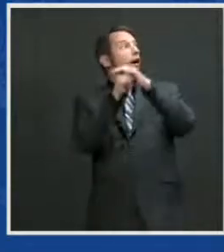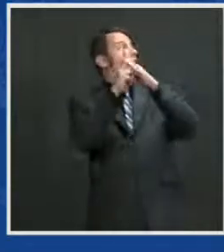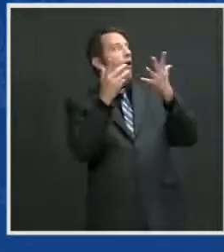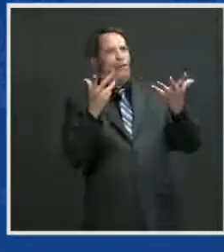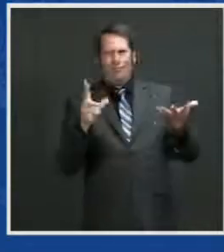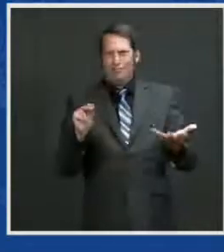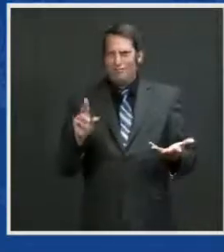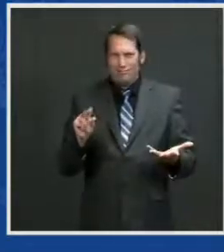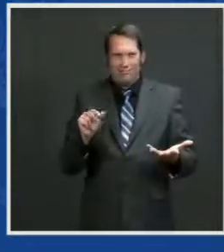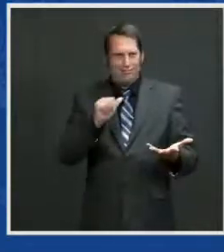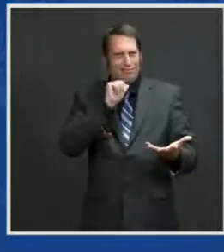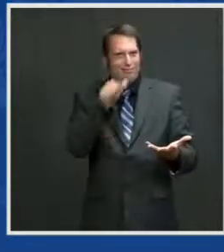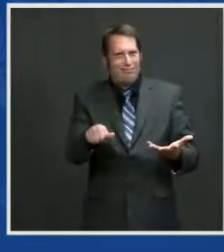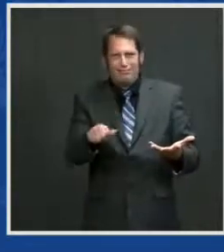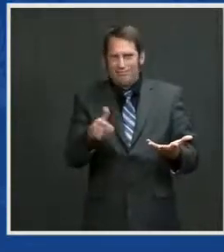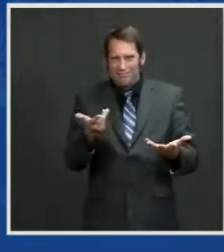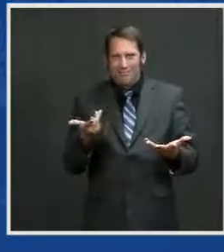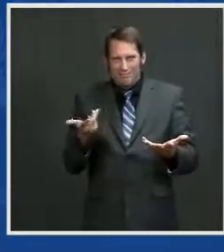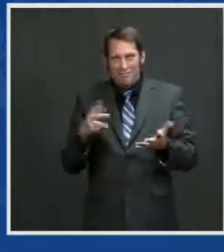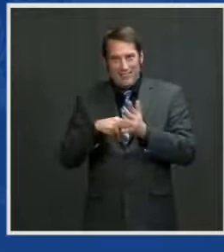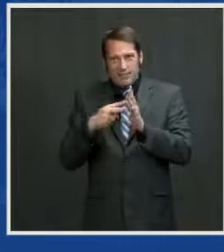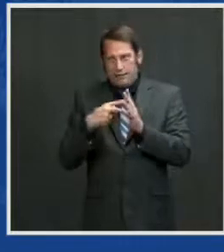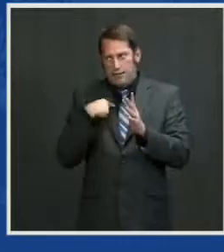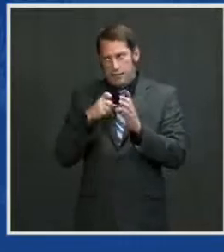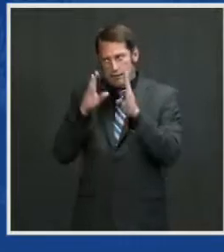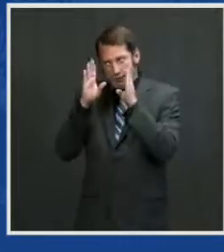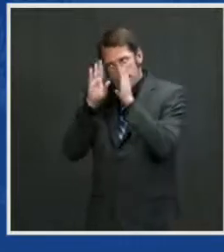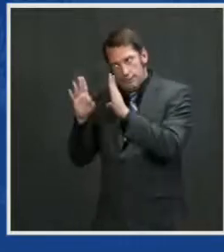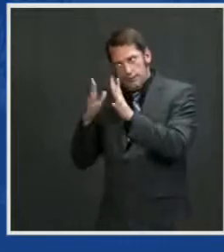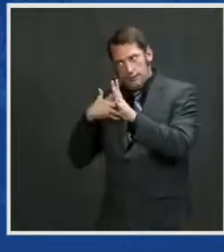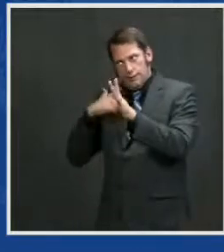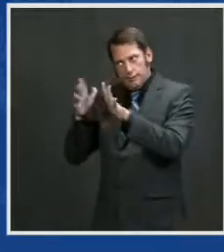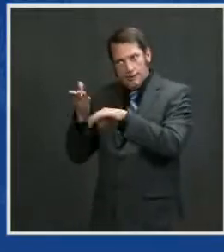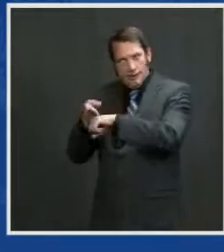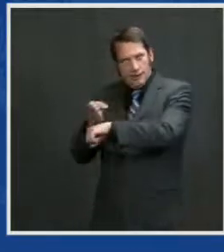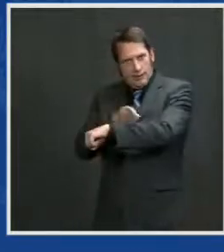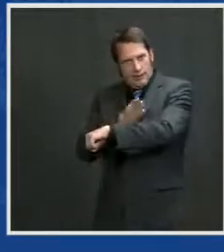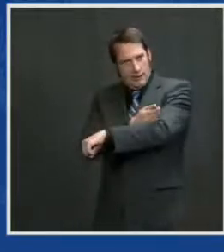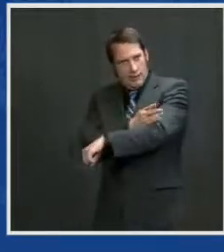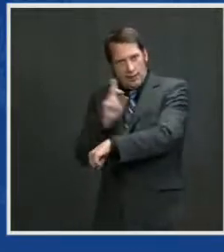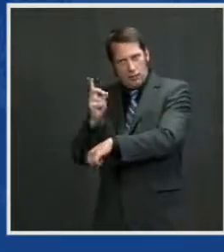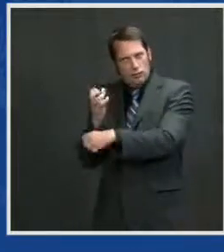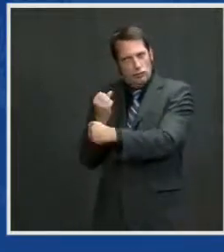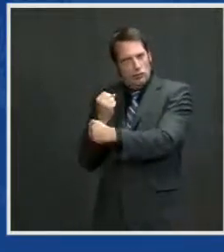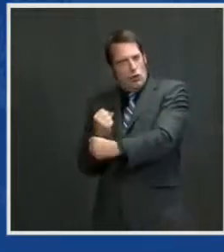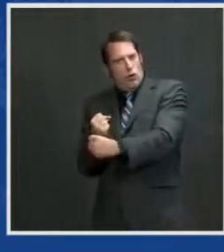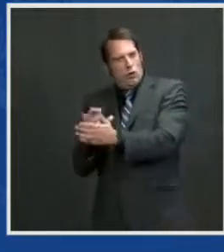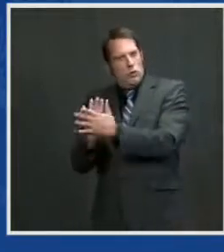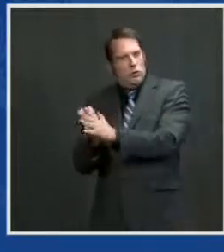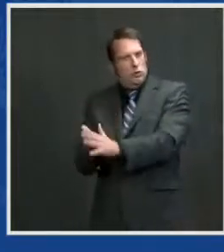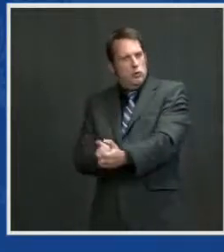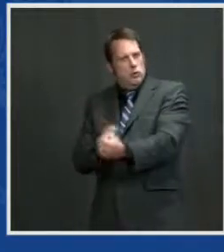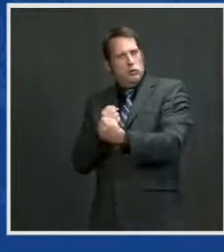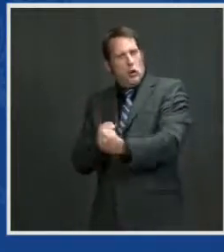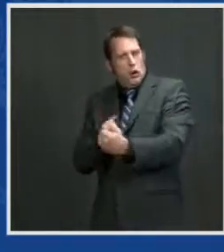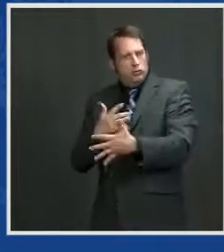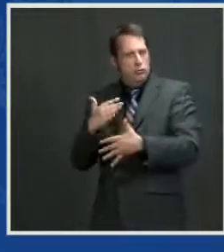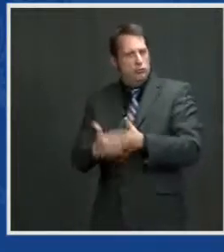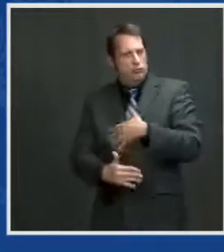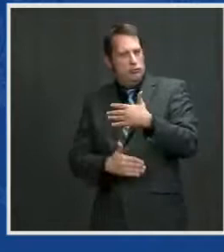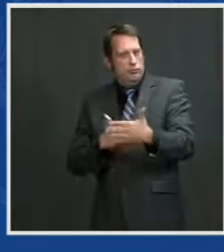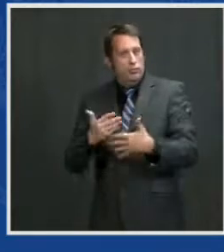We have to strengthen it. Renew it. And I know that the American people are up to this job.